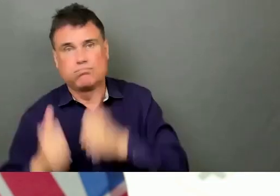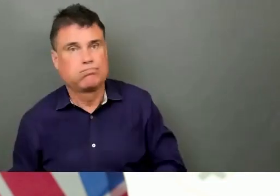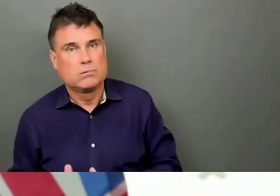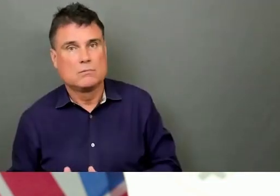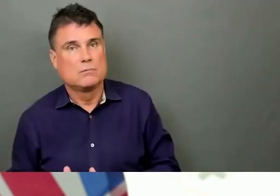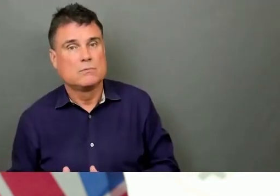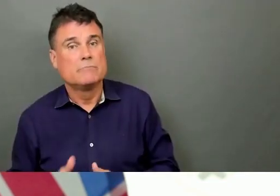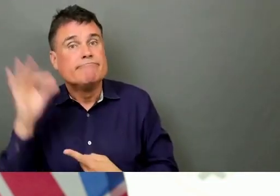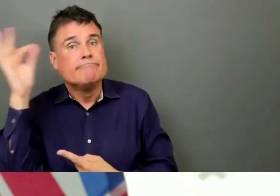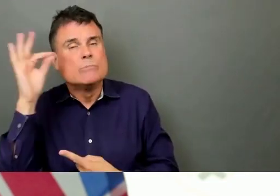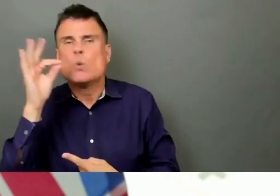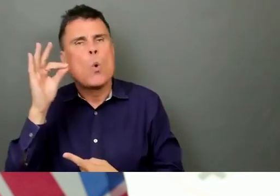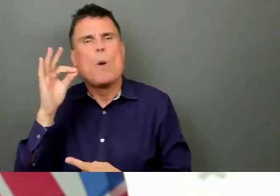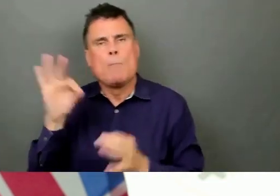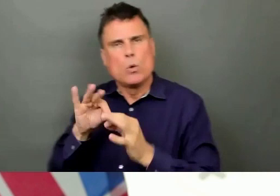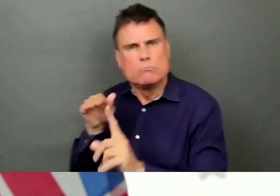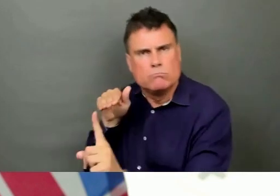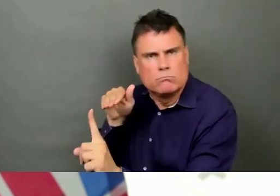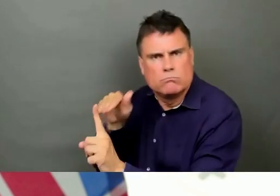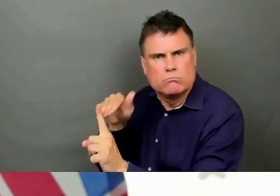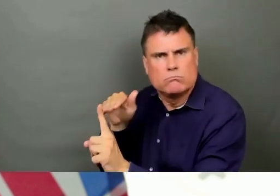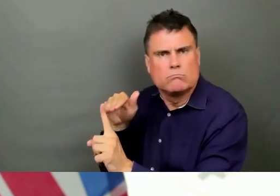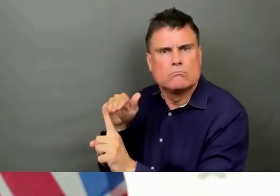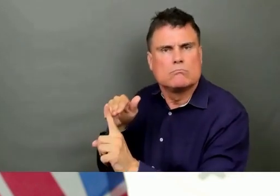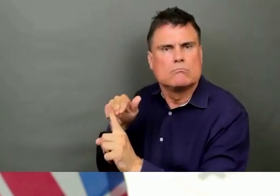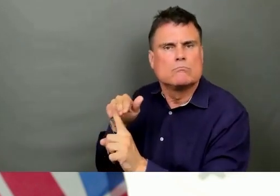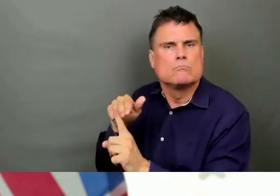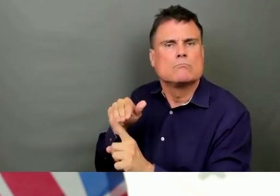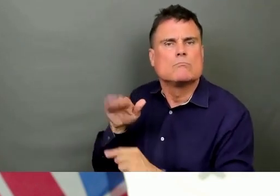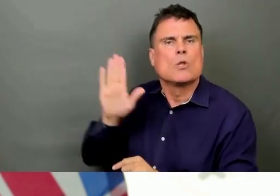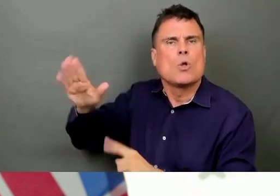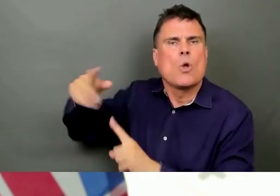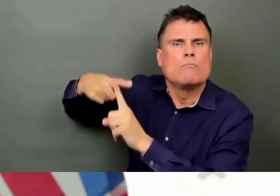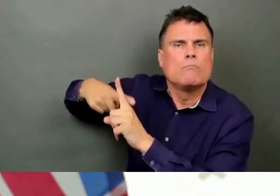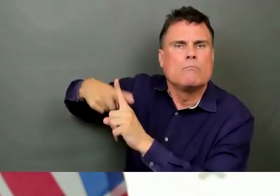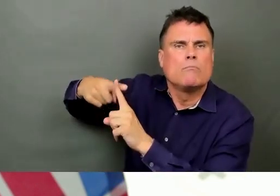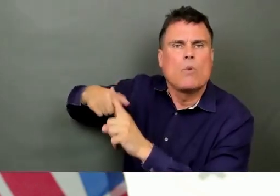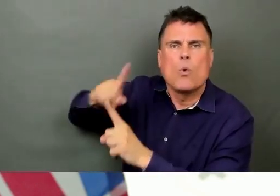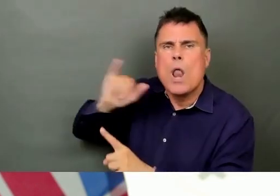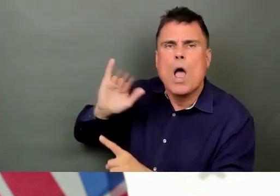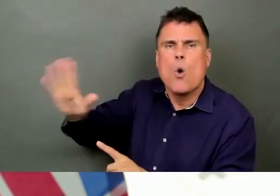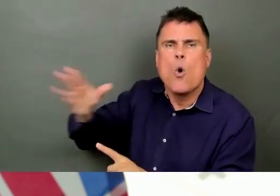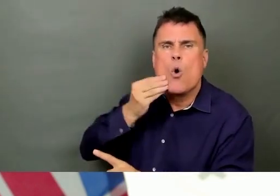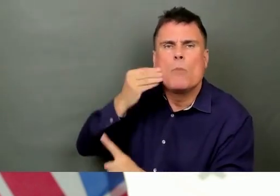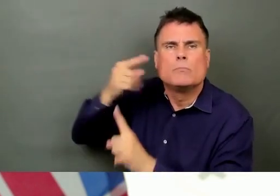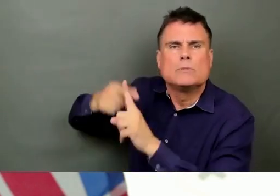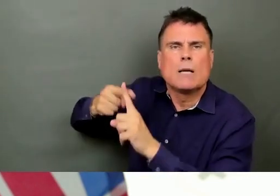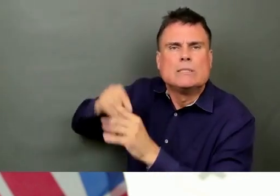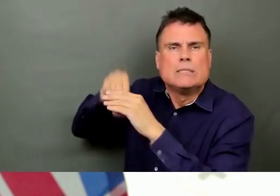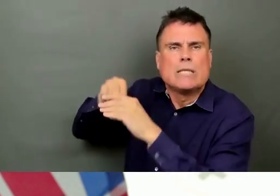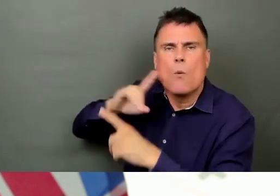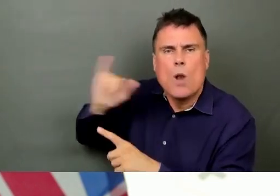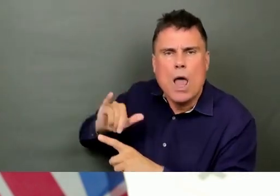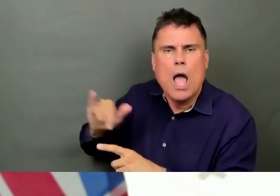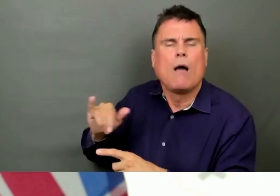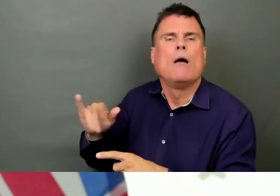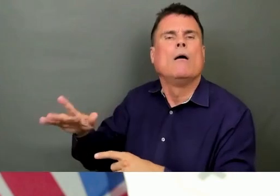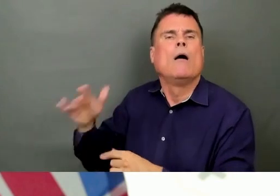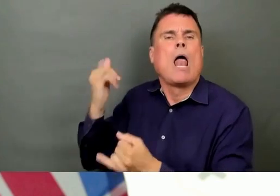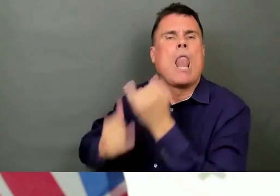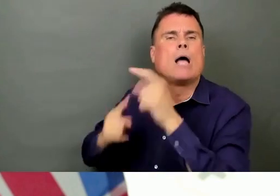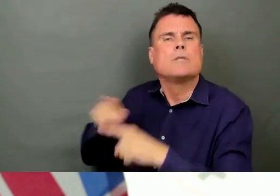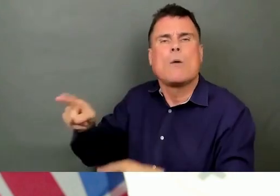what colour their urine is. Dark or small amount of urine is an indicator of potentially